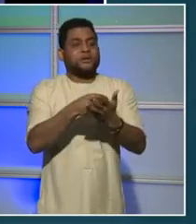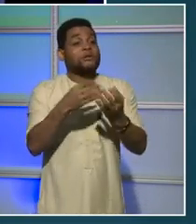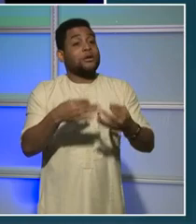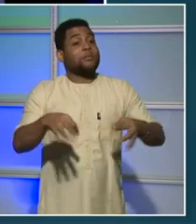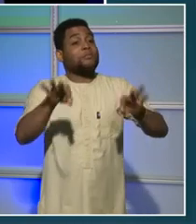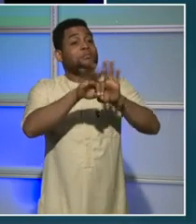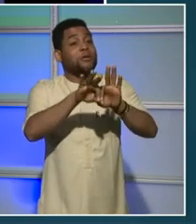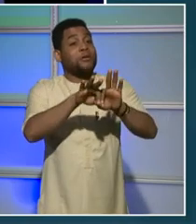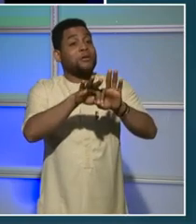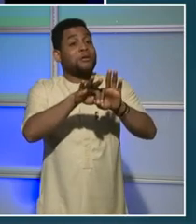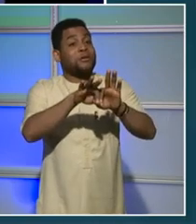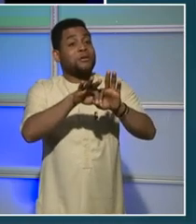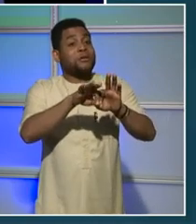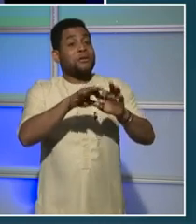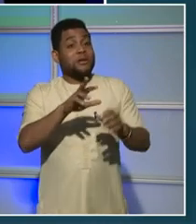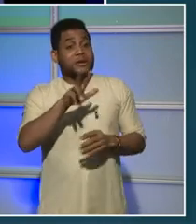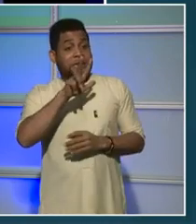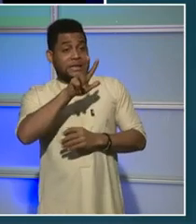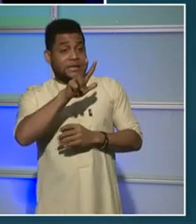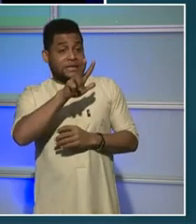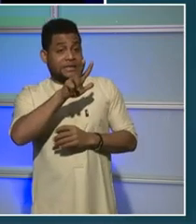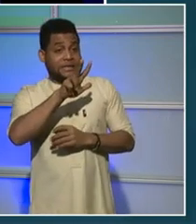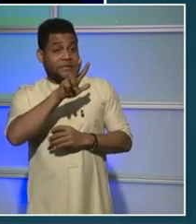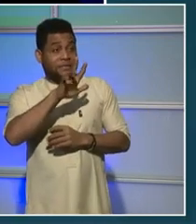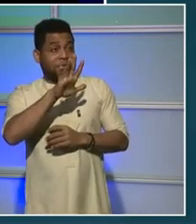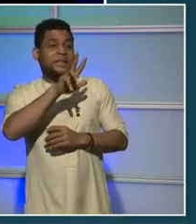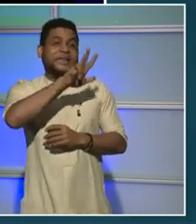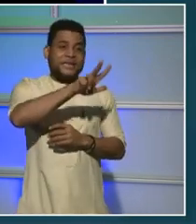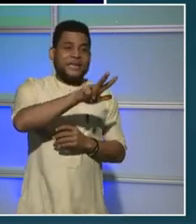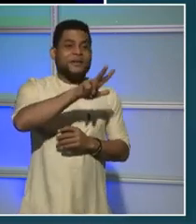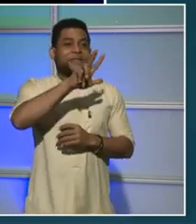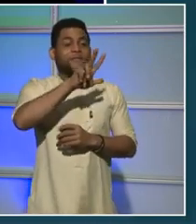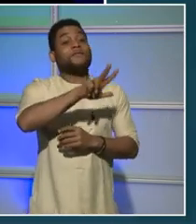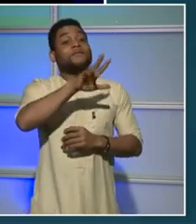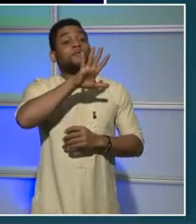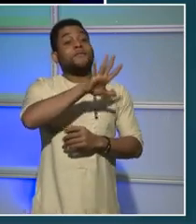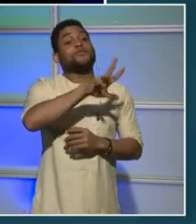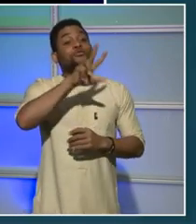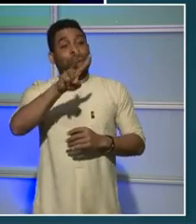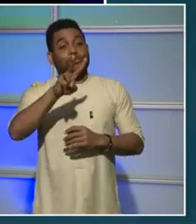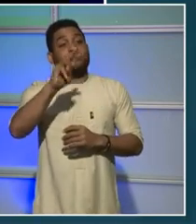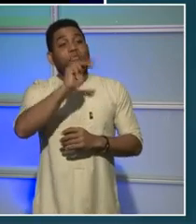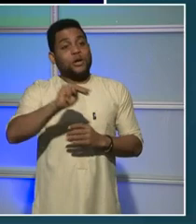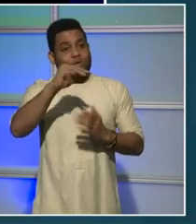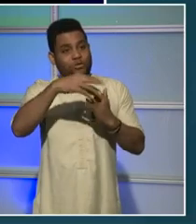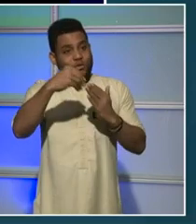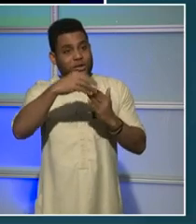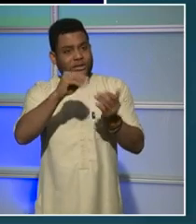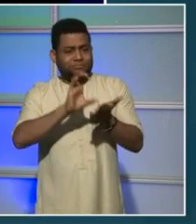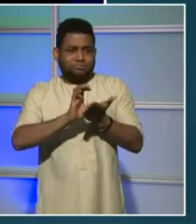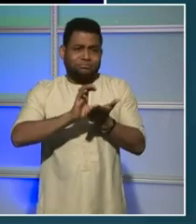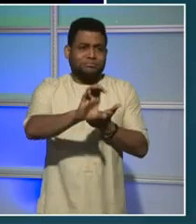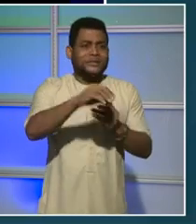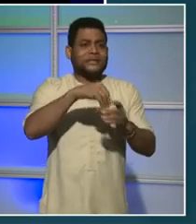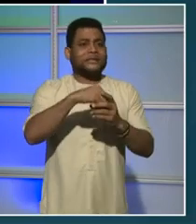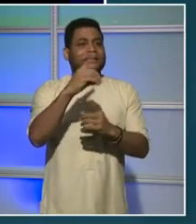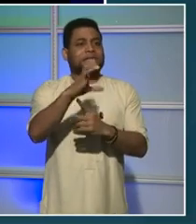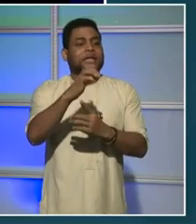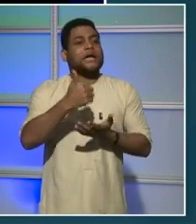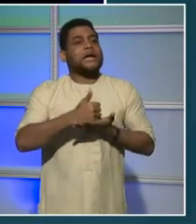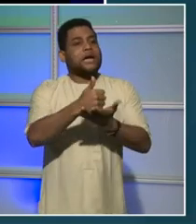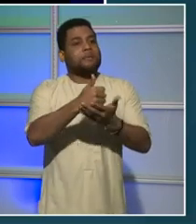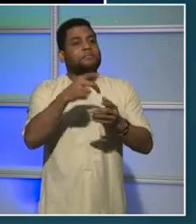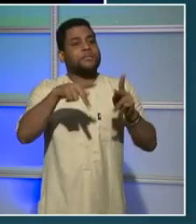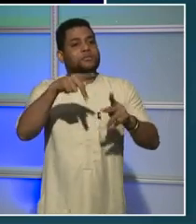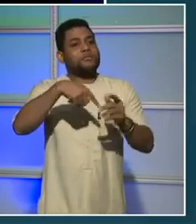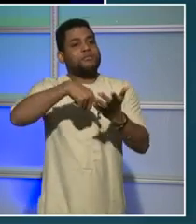$352 million distributed in State D.C. So that's why we're thinking